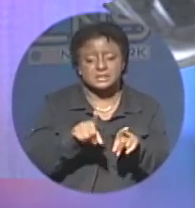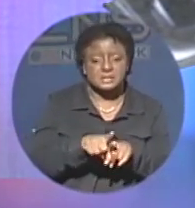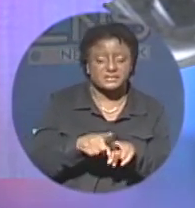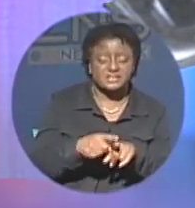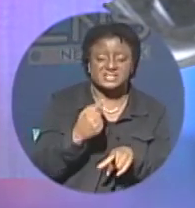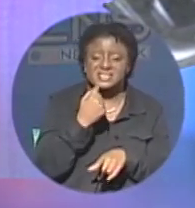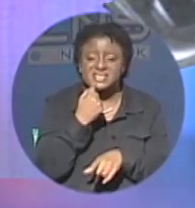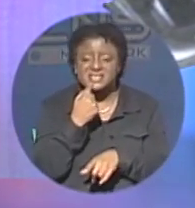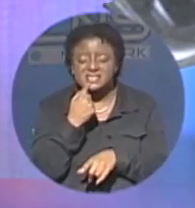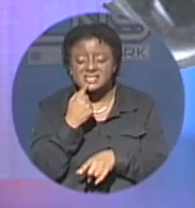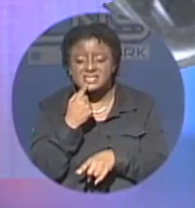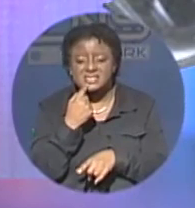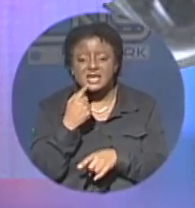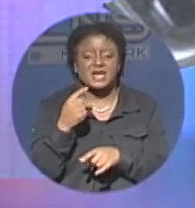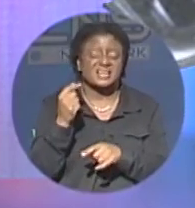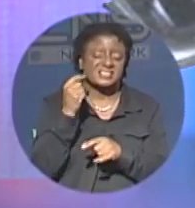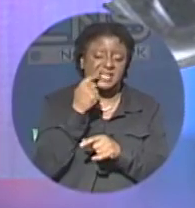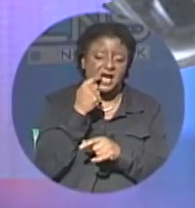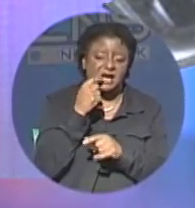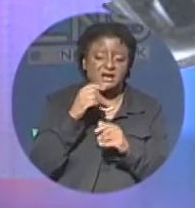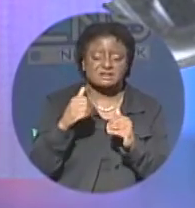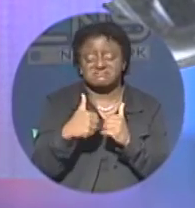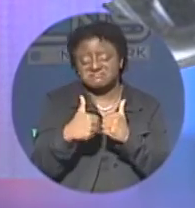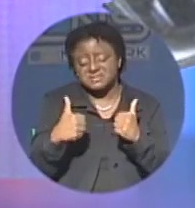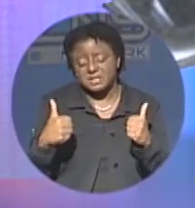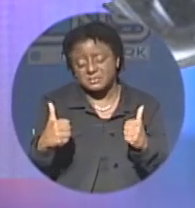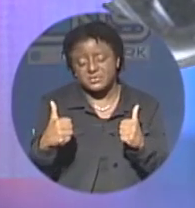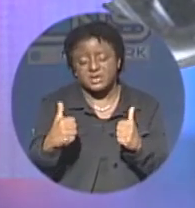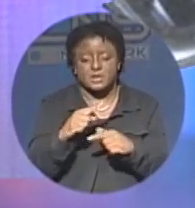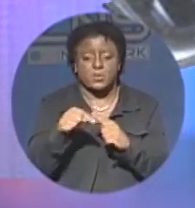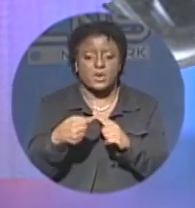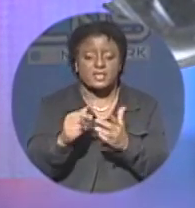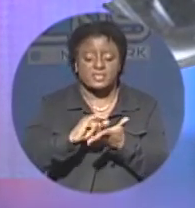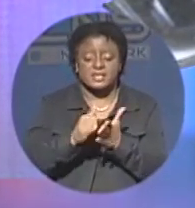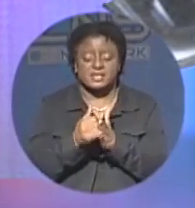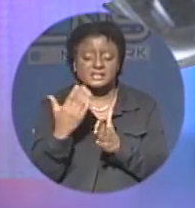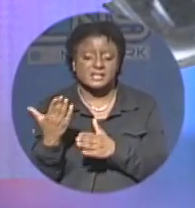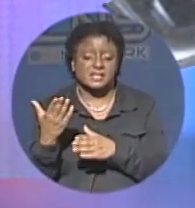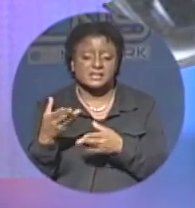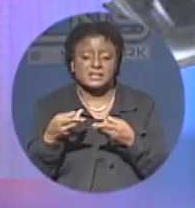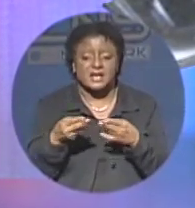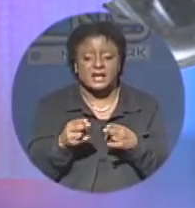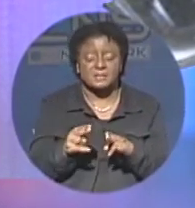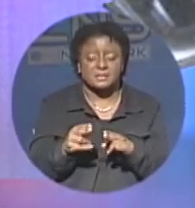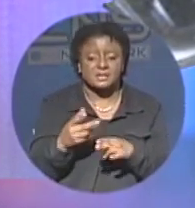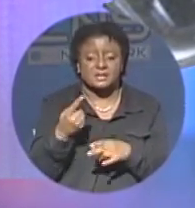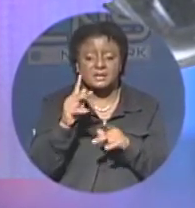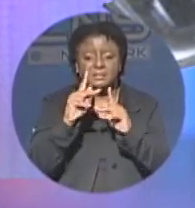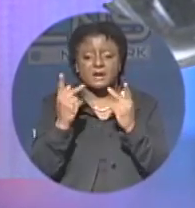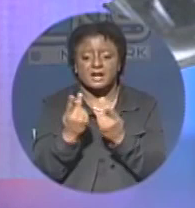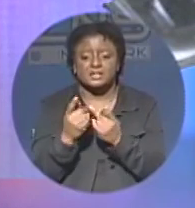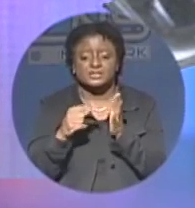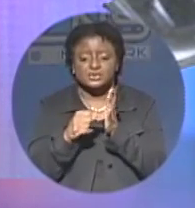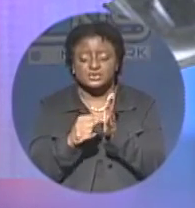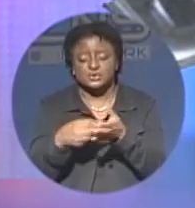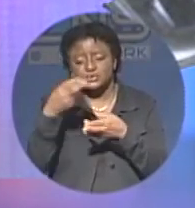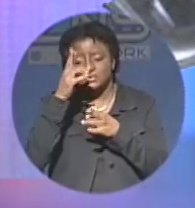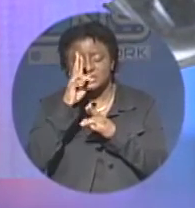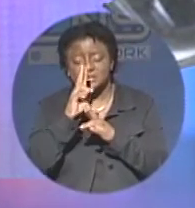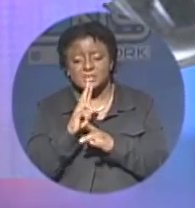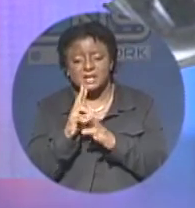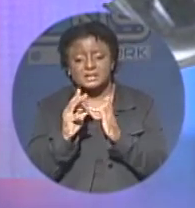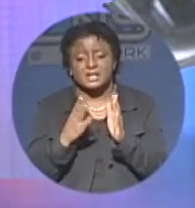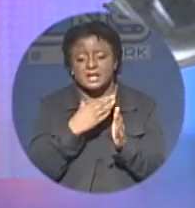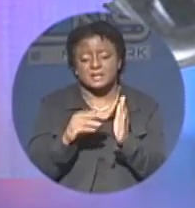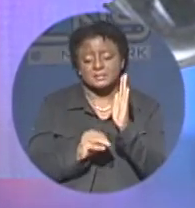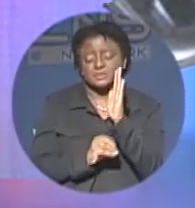tongue do fall out. So, you know, when these things occur, the party just has to show that it is respectful enough of other people and mature enough to